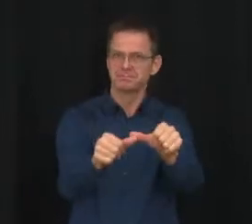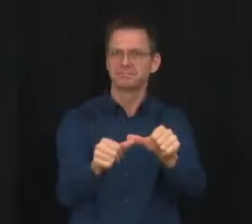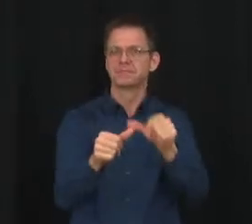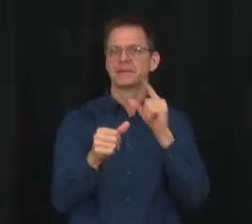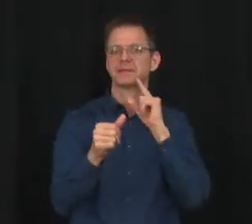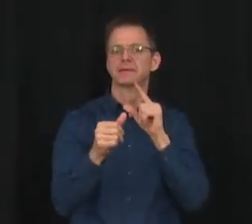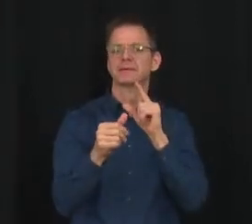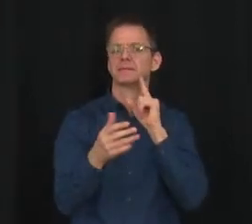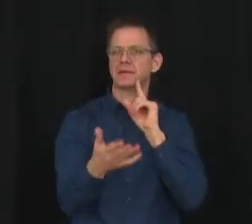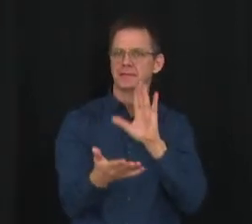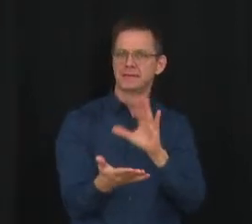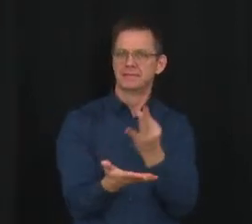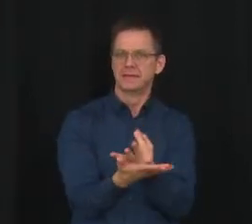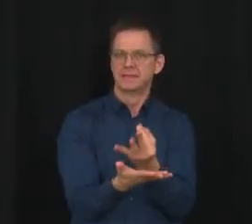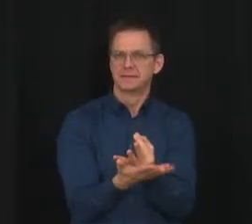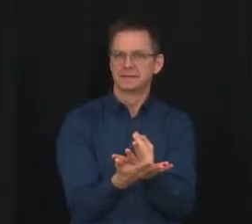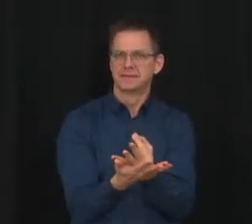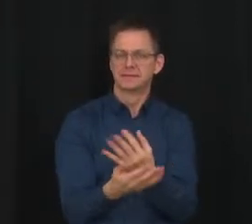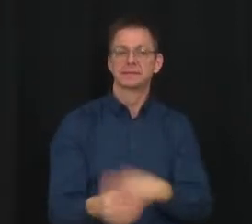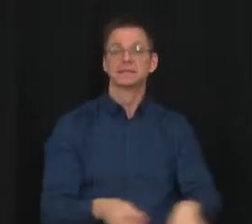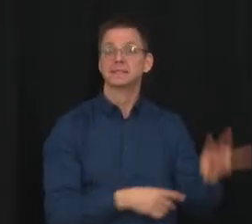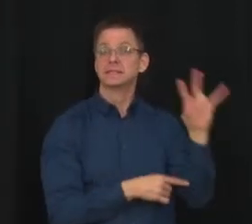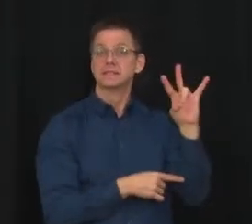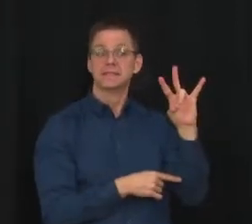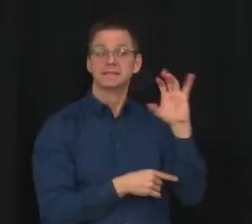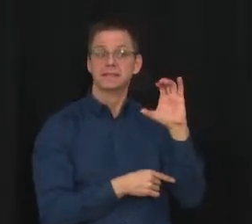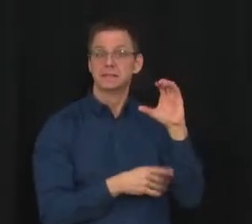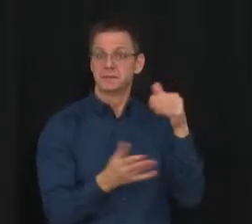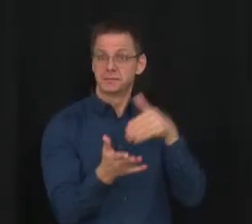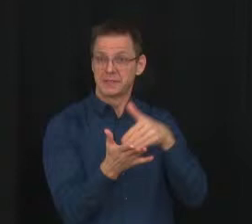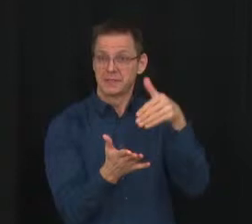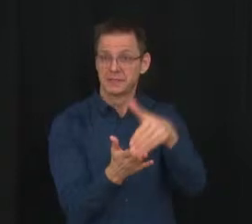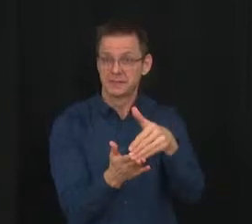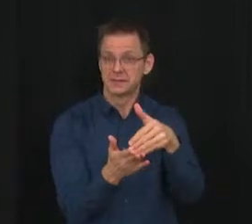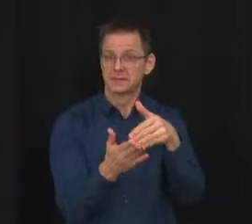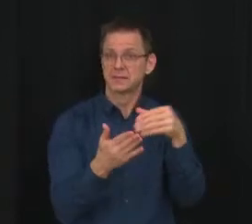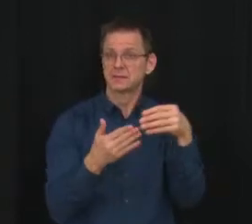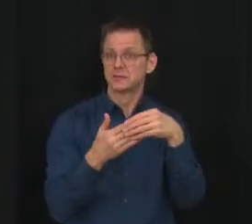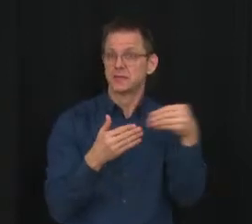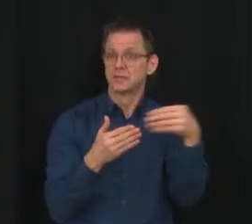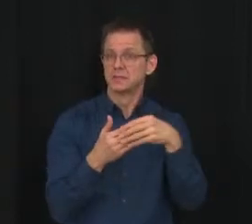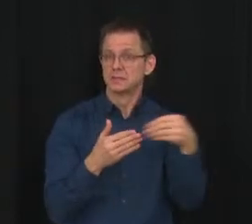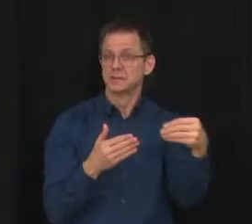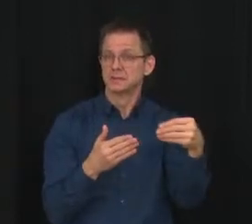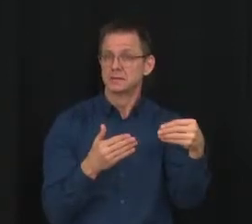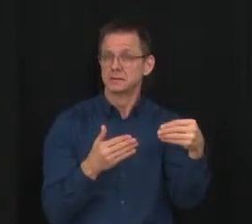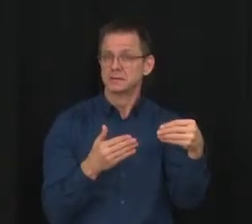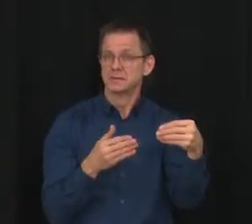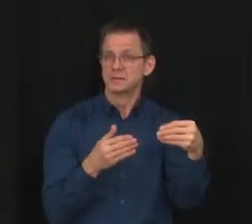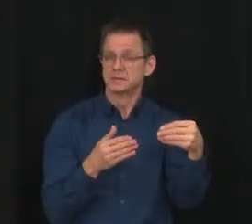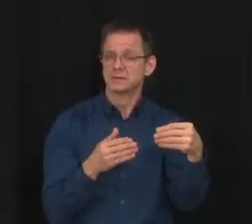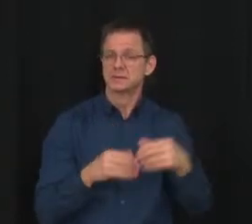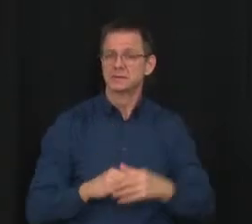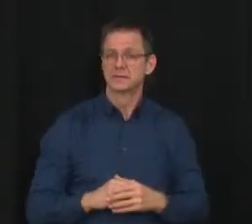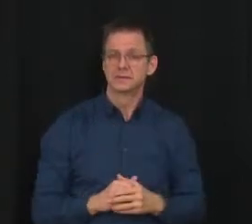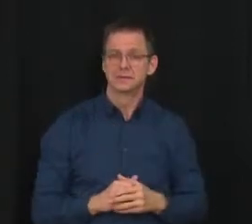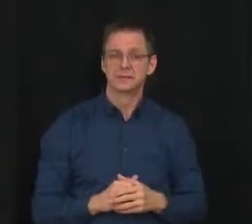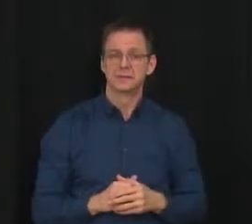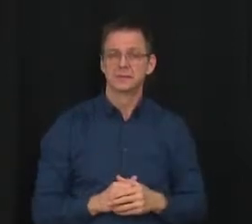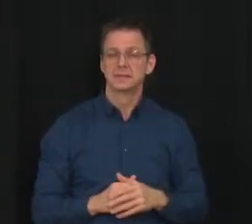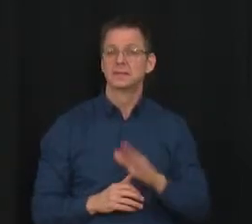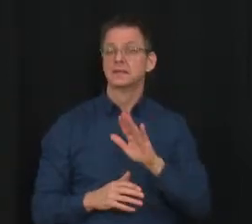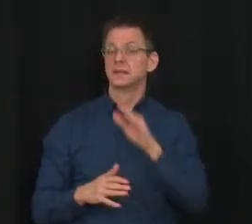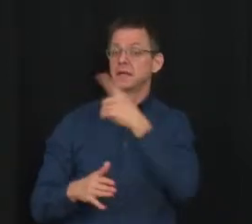operating and capital reserves sitting at over $700 million. Additionally, as students return to the class, we're helping them